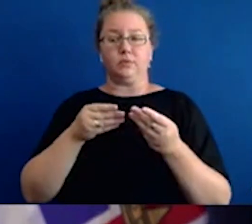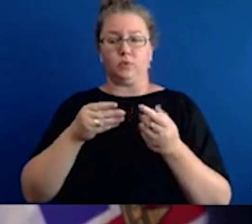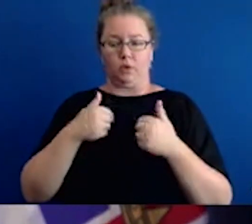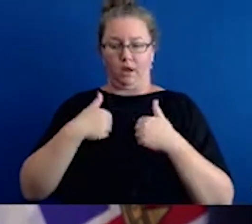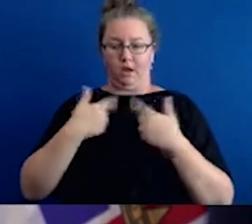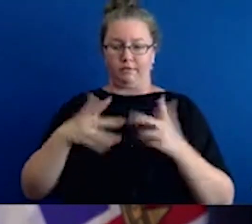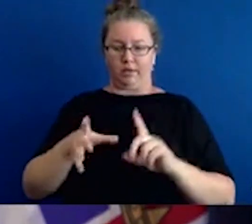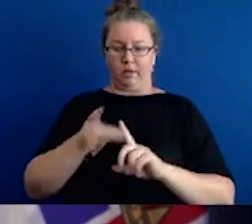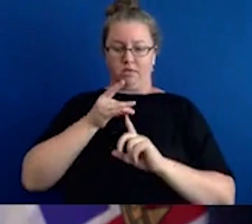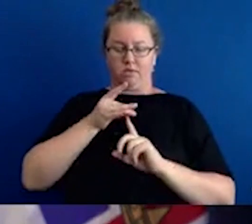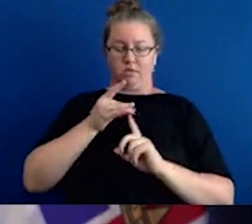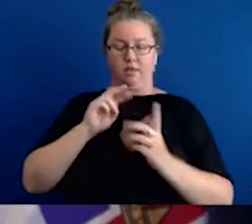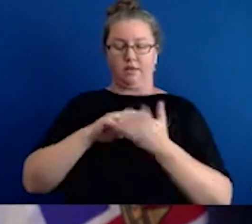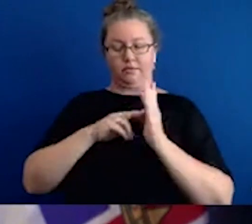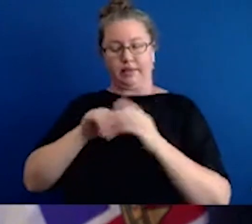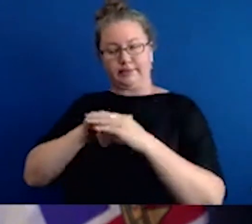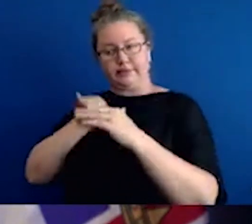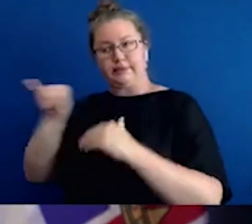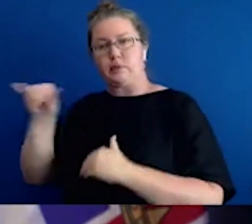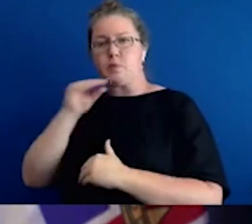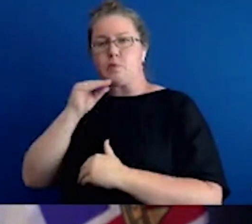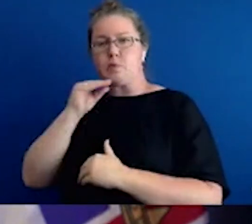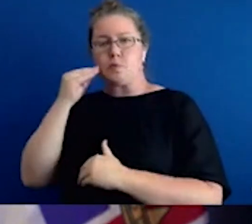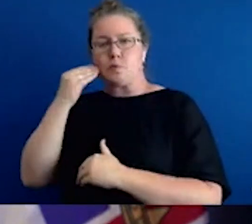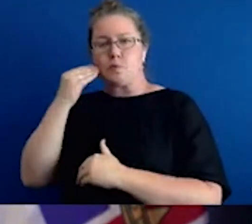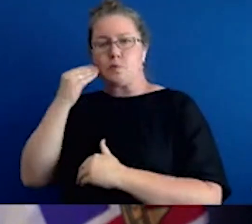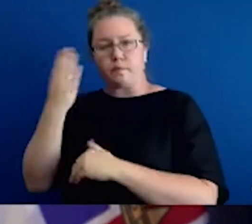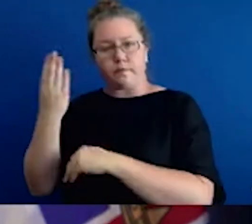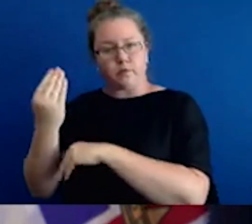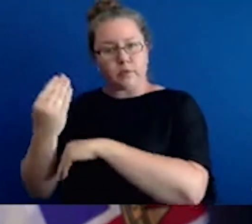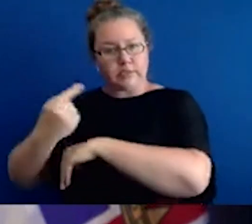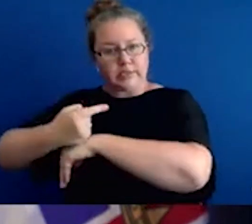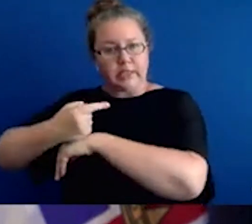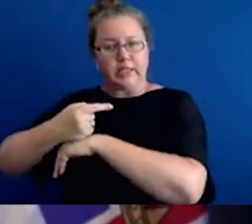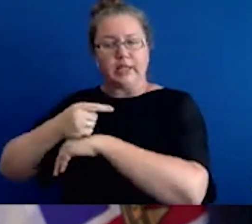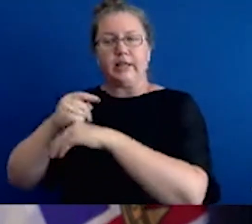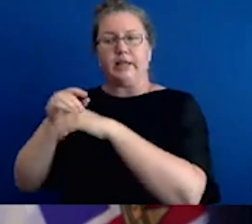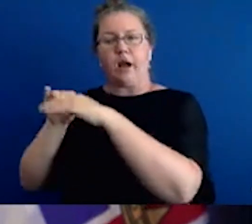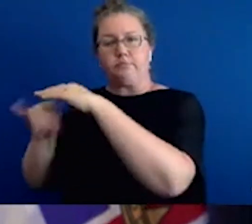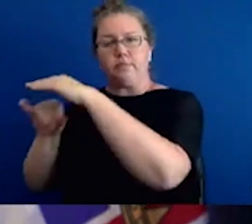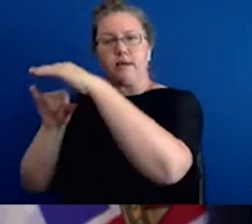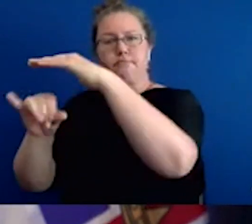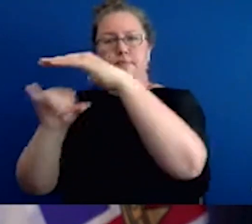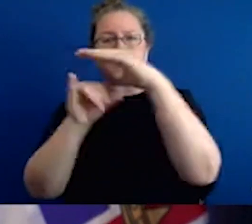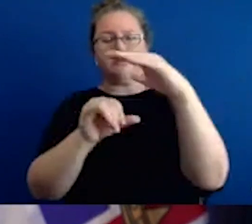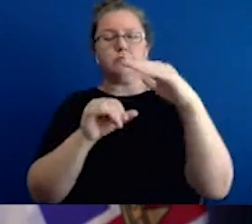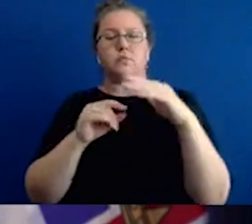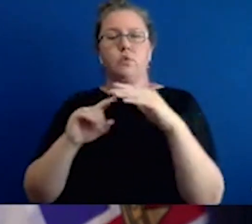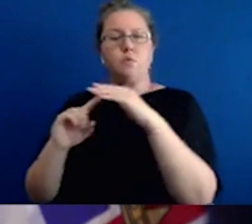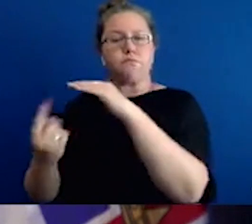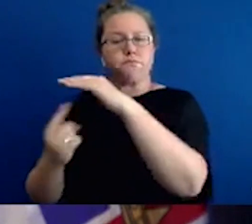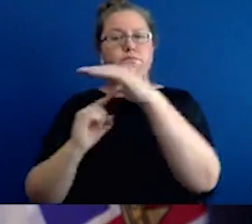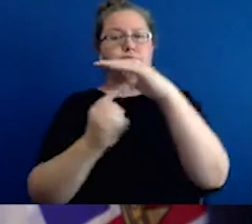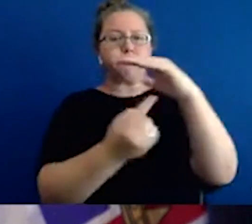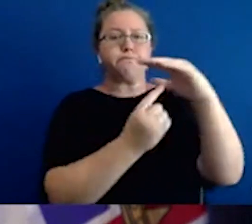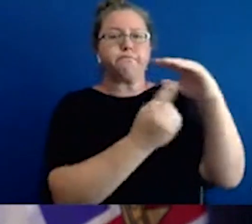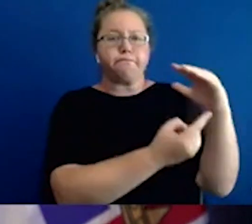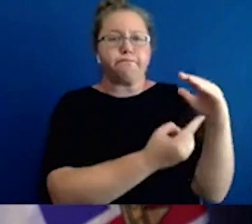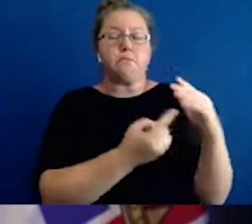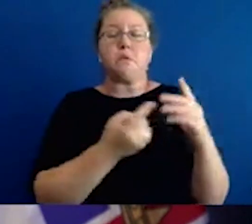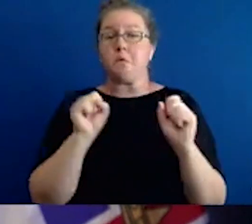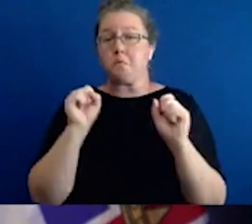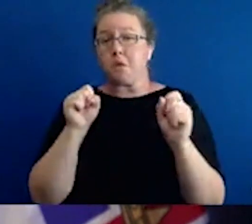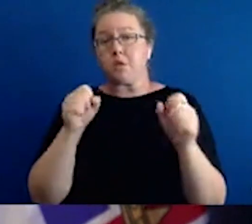others would be in an exposed situation, so they would have to be home and quarantined, so if that happens, I could see